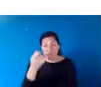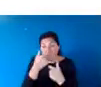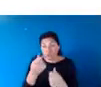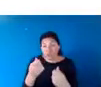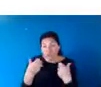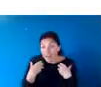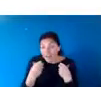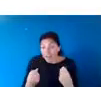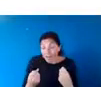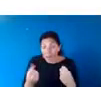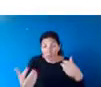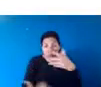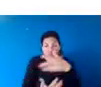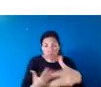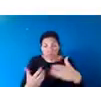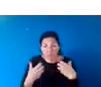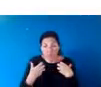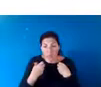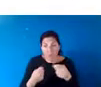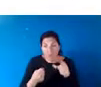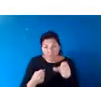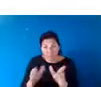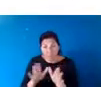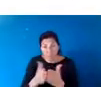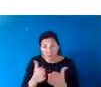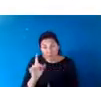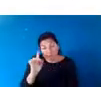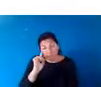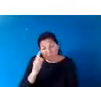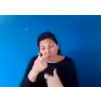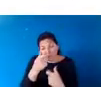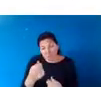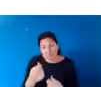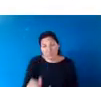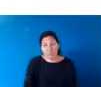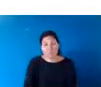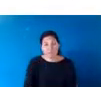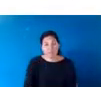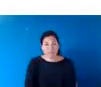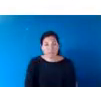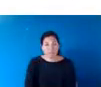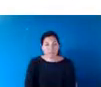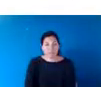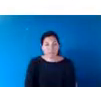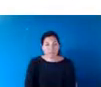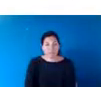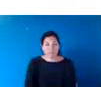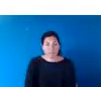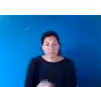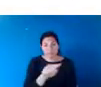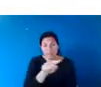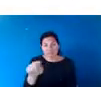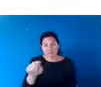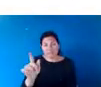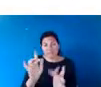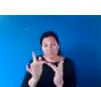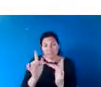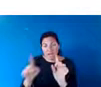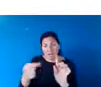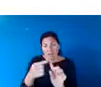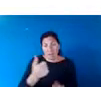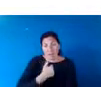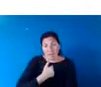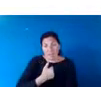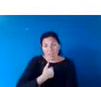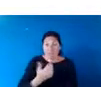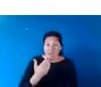health and interacting with health, you'll find this interesting. This is where you can find things about me. And I'm really grateful to you for